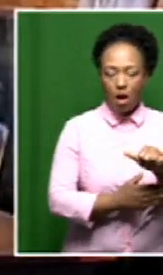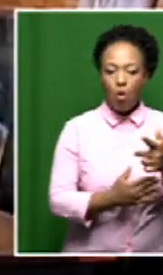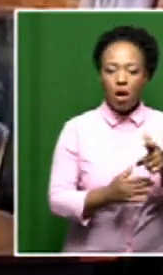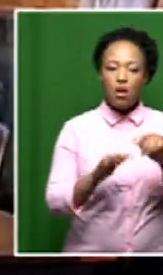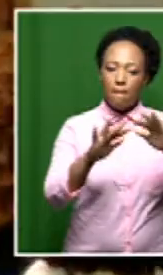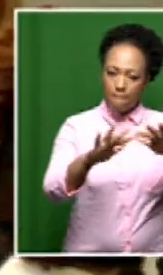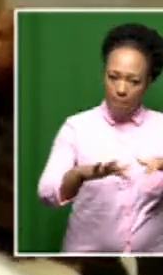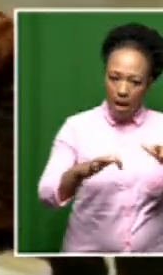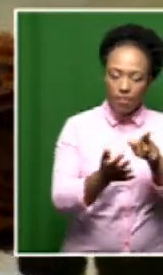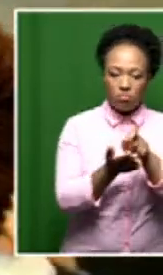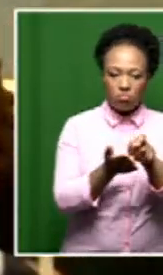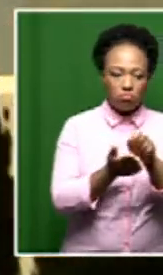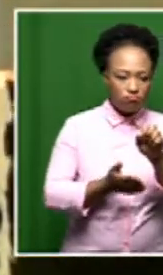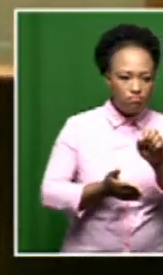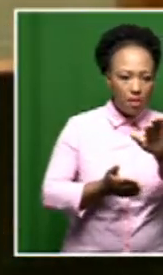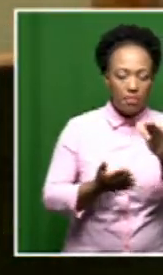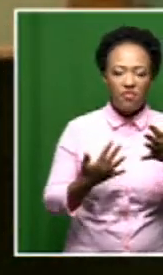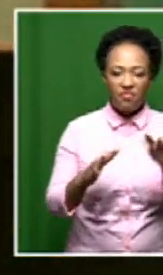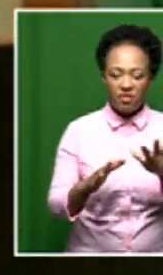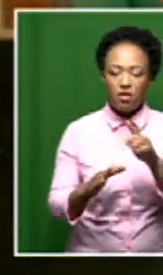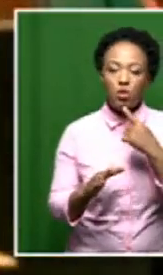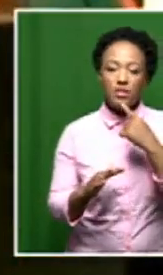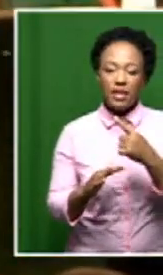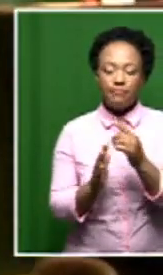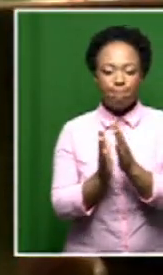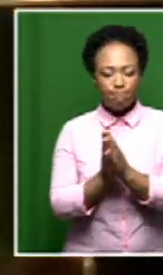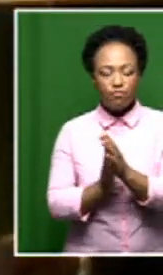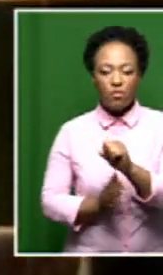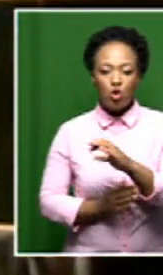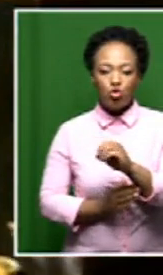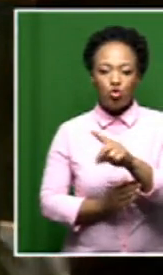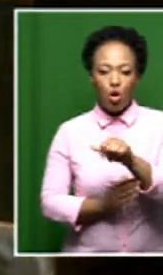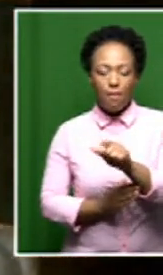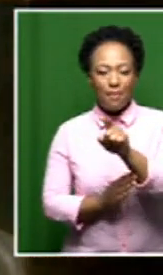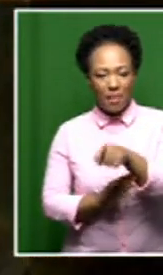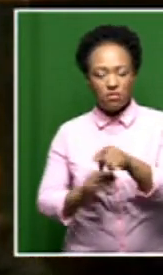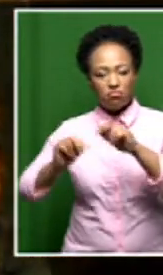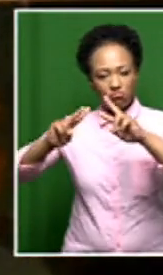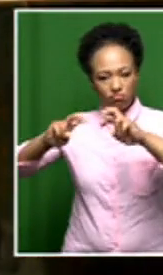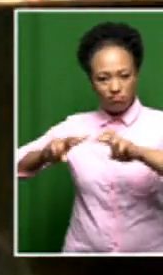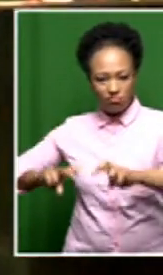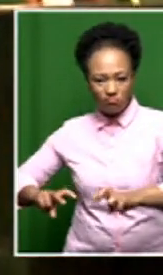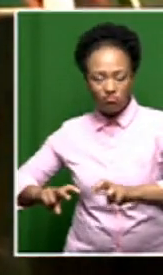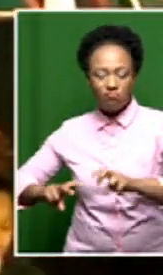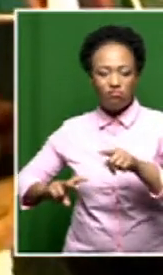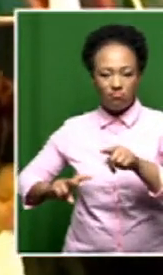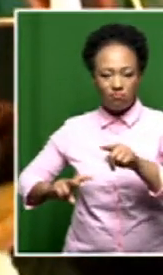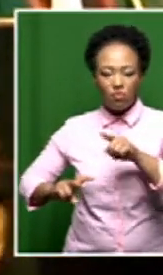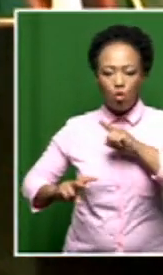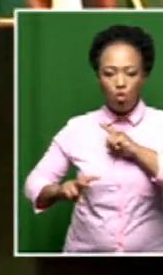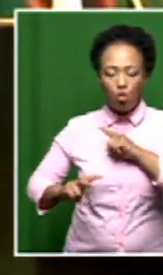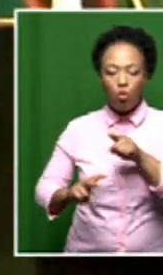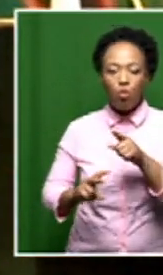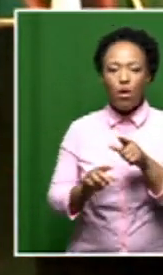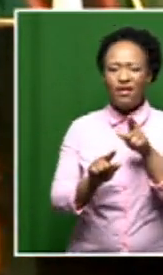basically imploring SCOPA to investigate the veracity and